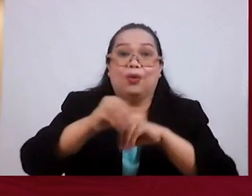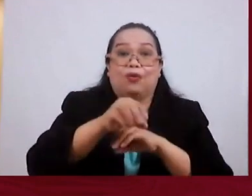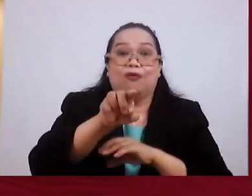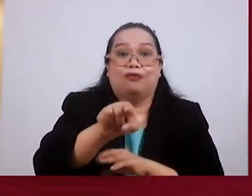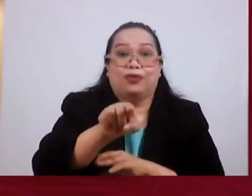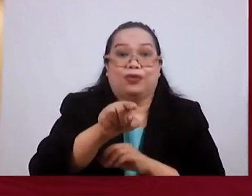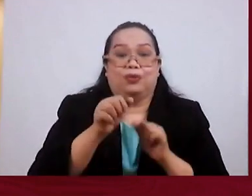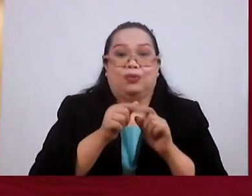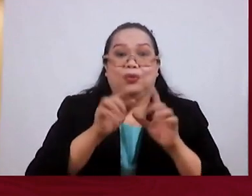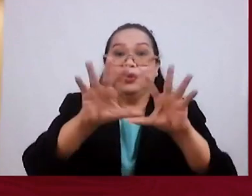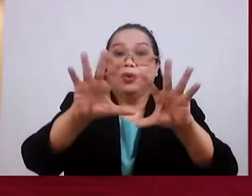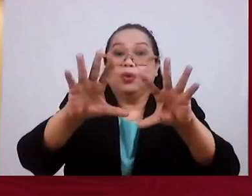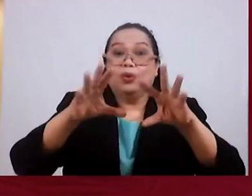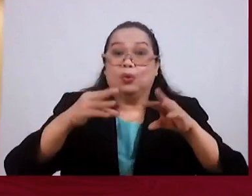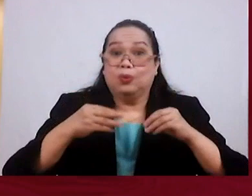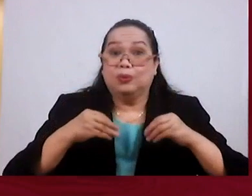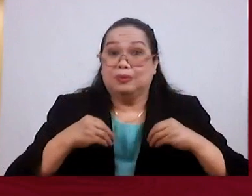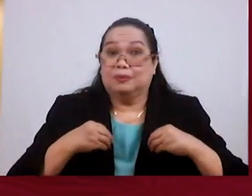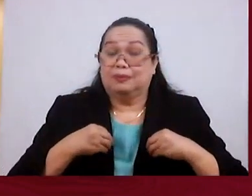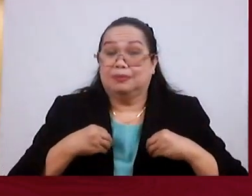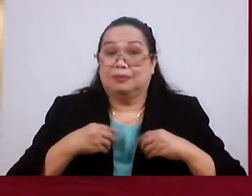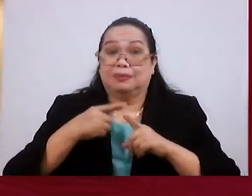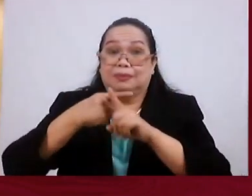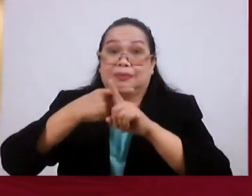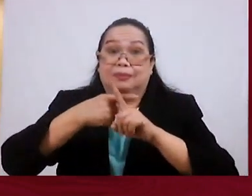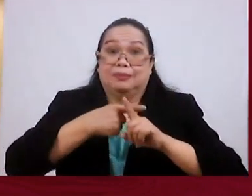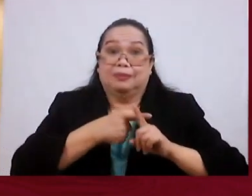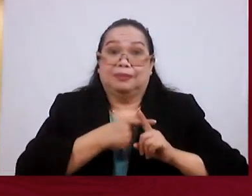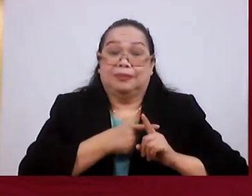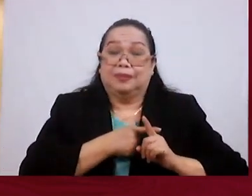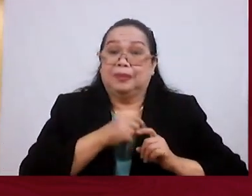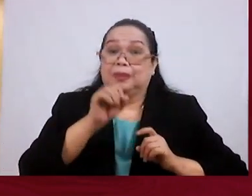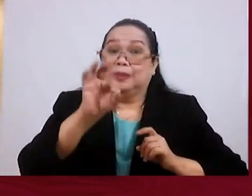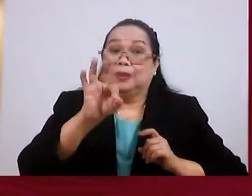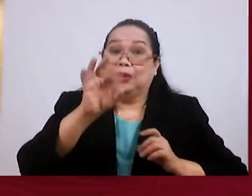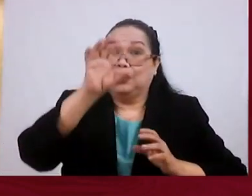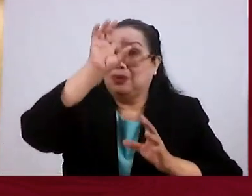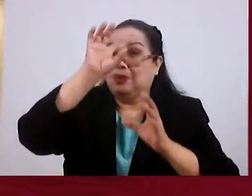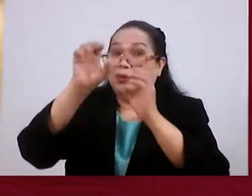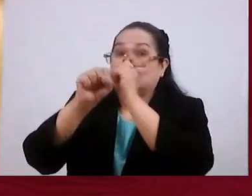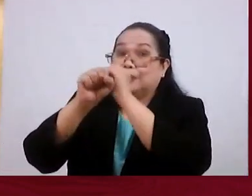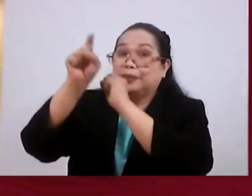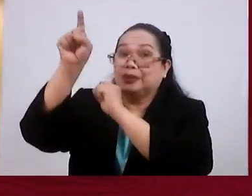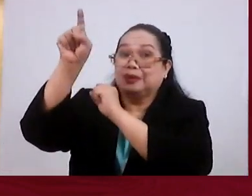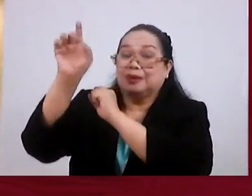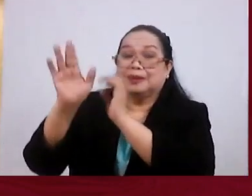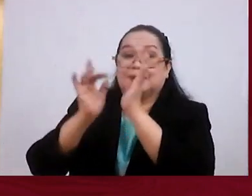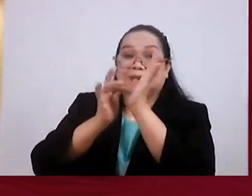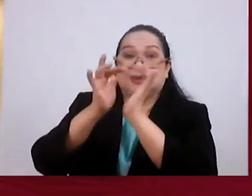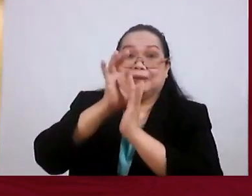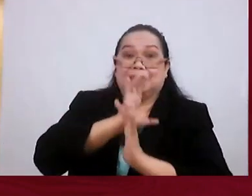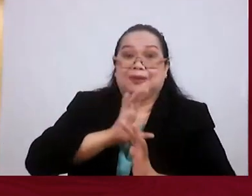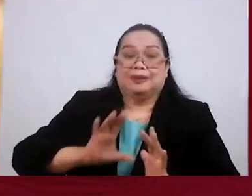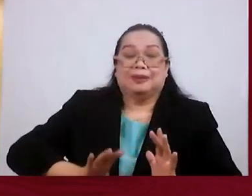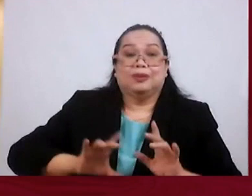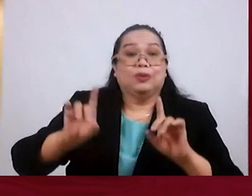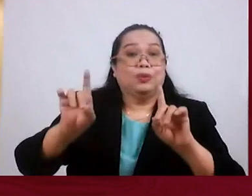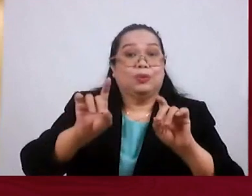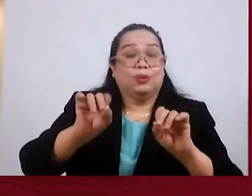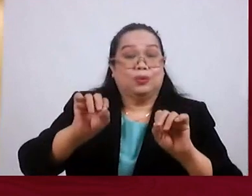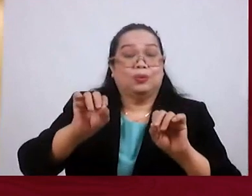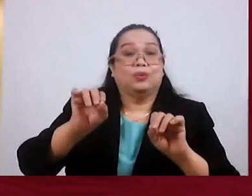And that You will Receive What he Did for You If you Will put Your trust In Christ And receive What he Did for You